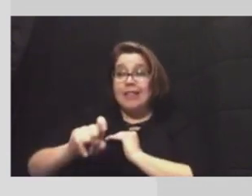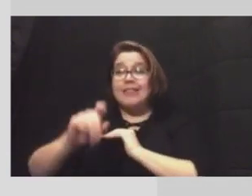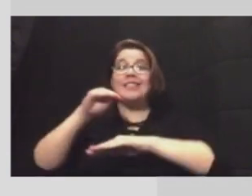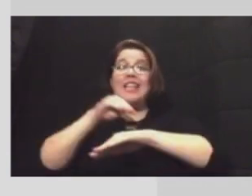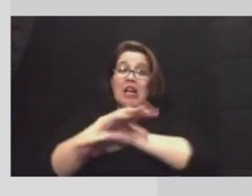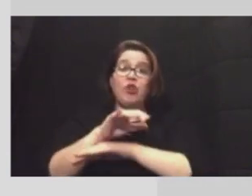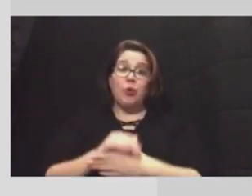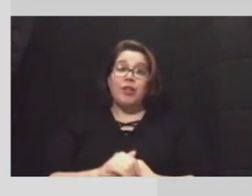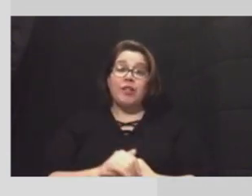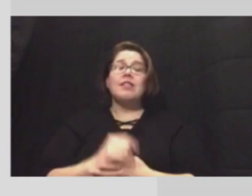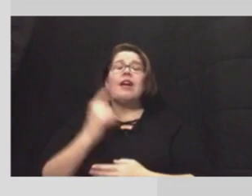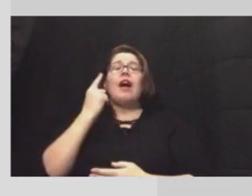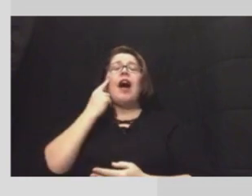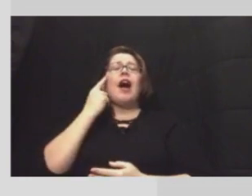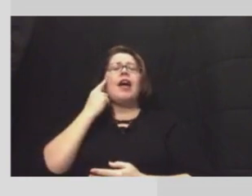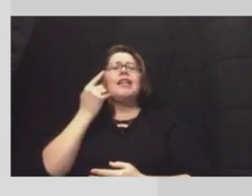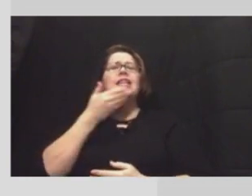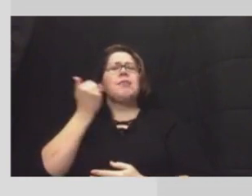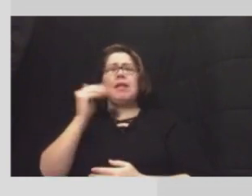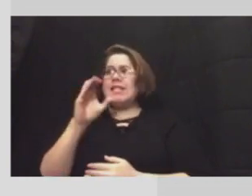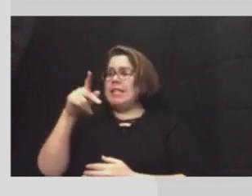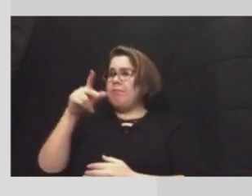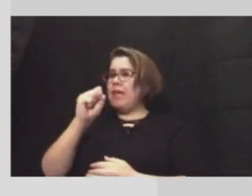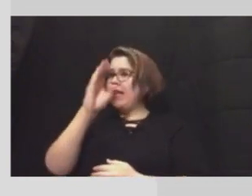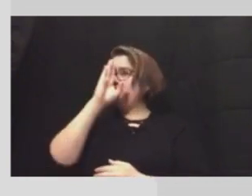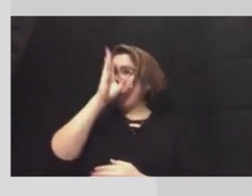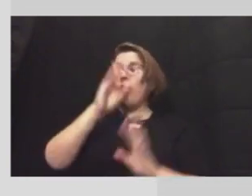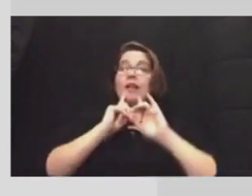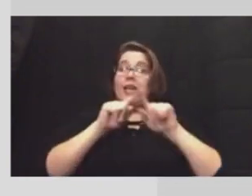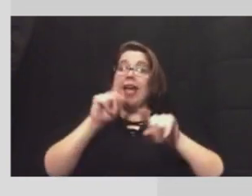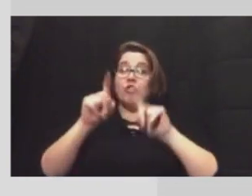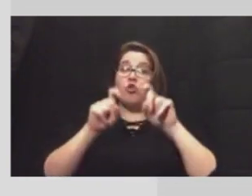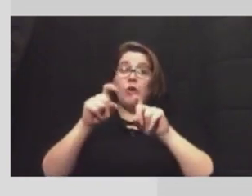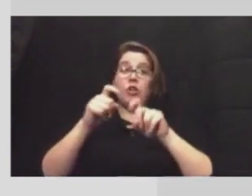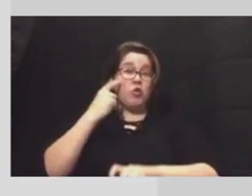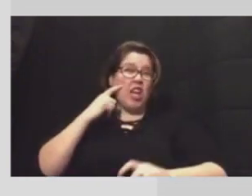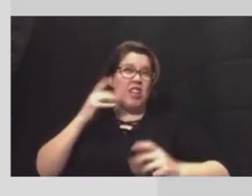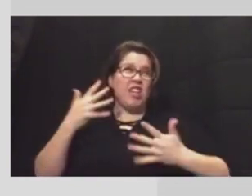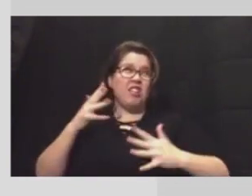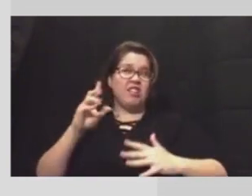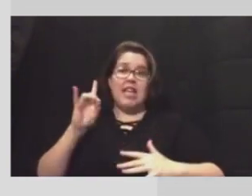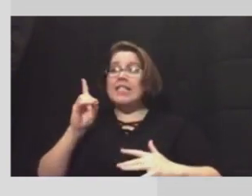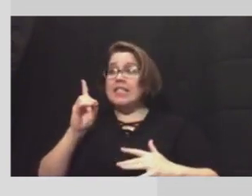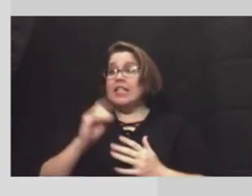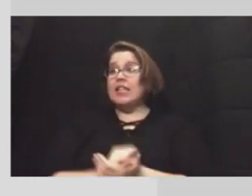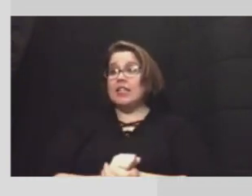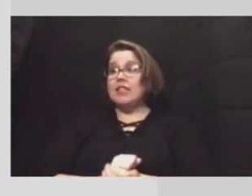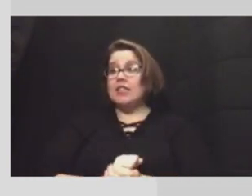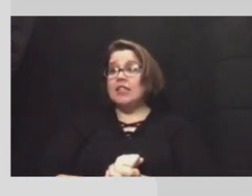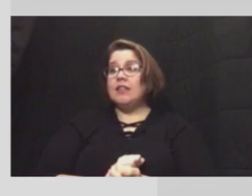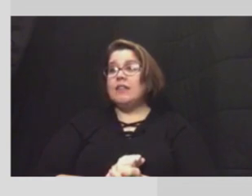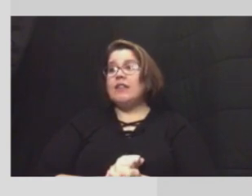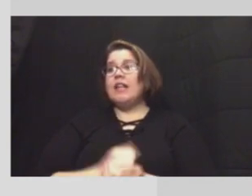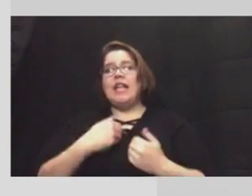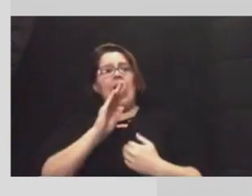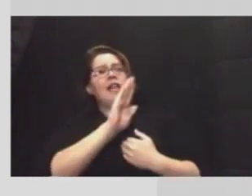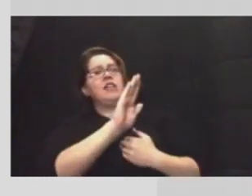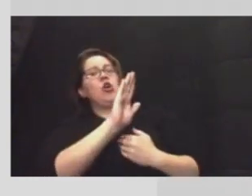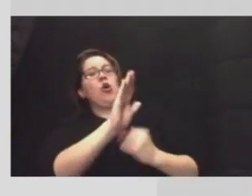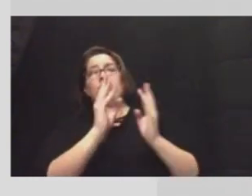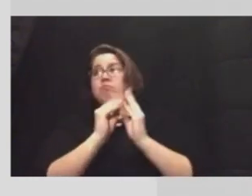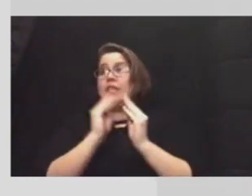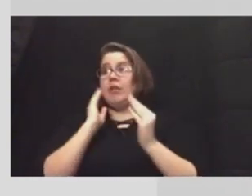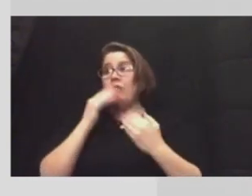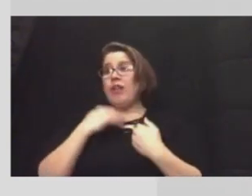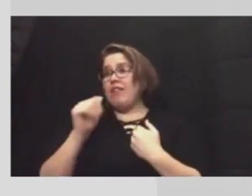i think it's best that cps directly answer that question which i think they did uh in the their own briefing and they'll have another